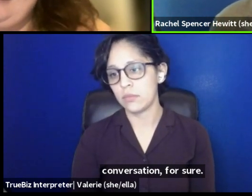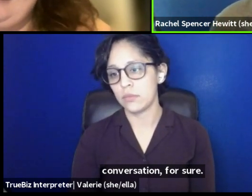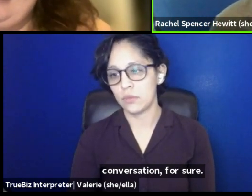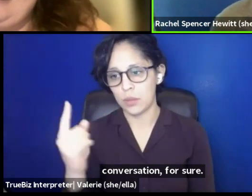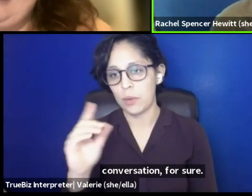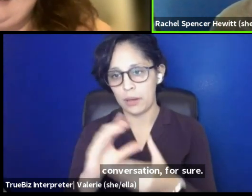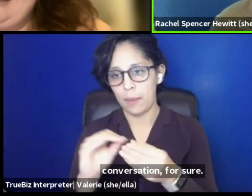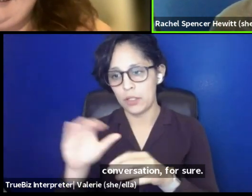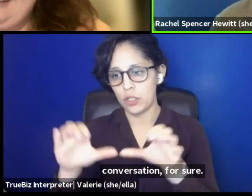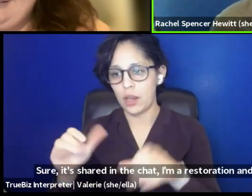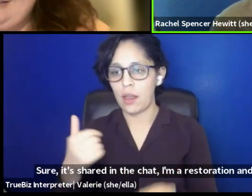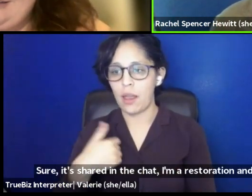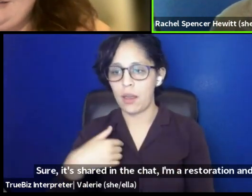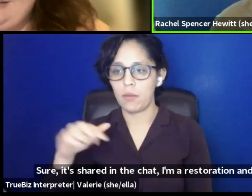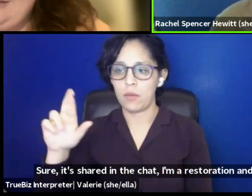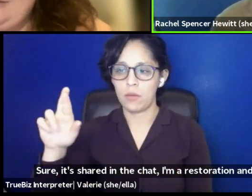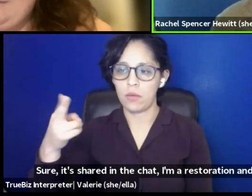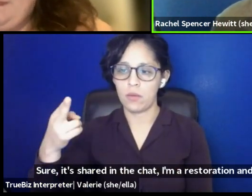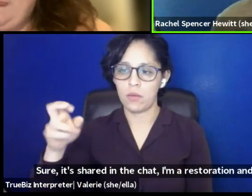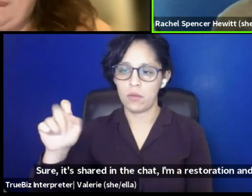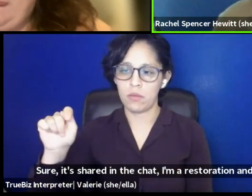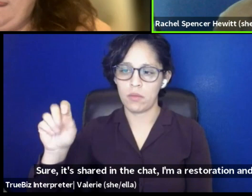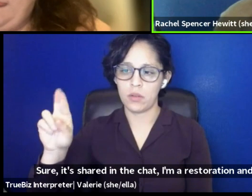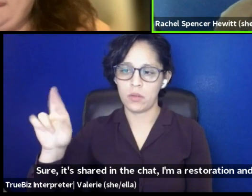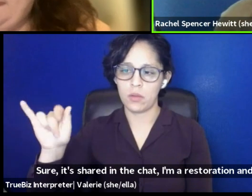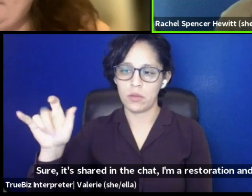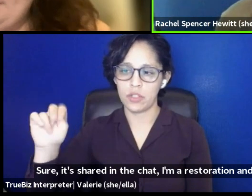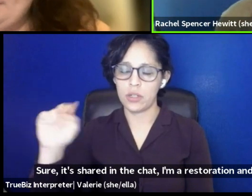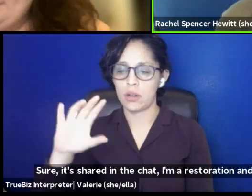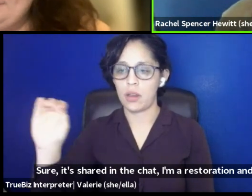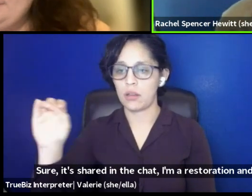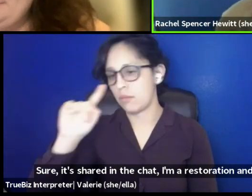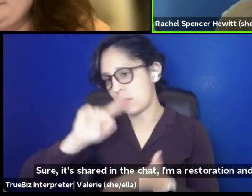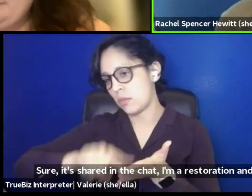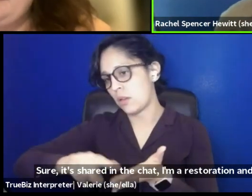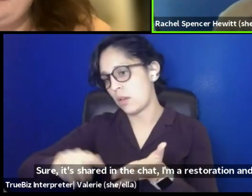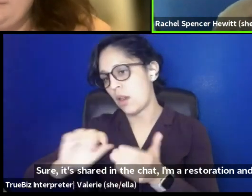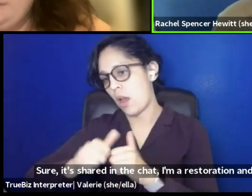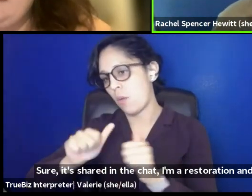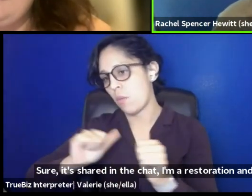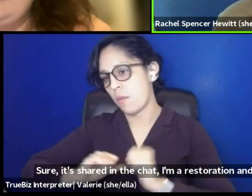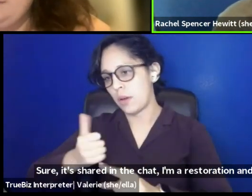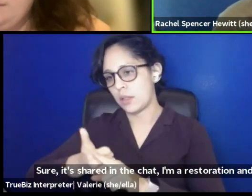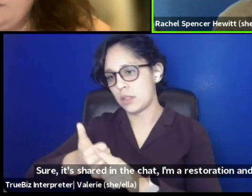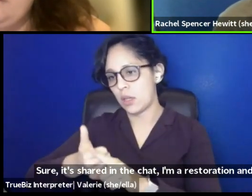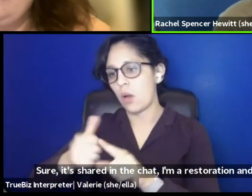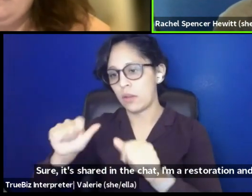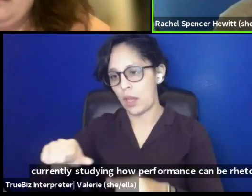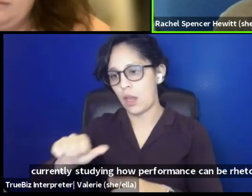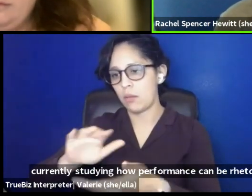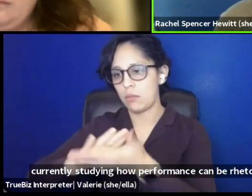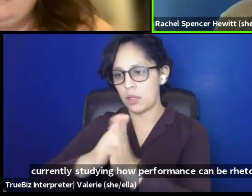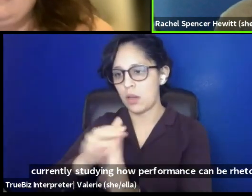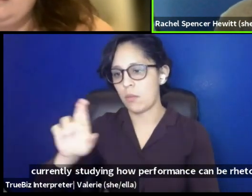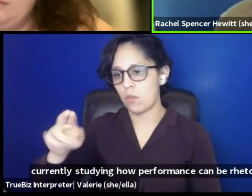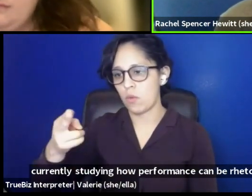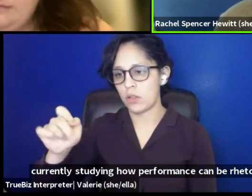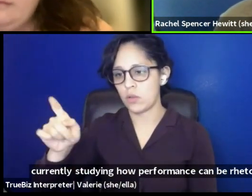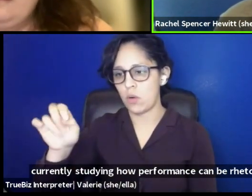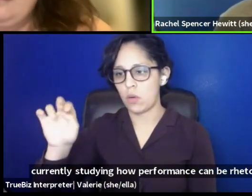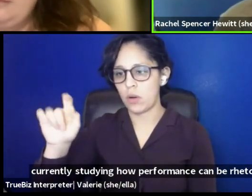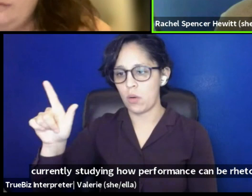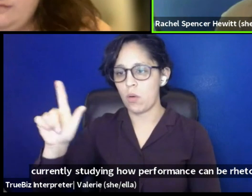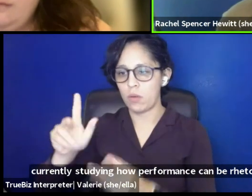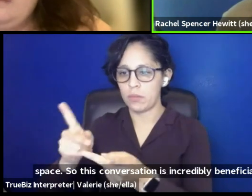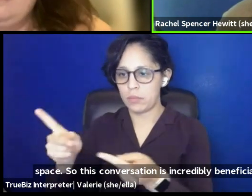a rhetorician and I'm currently studying how performance can be a rhetorical space. So this conversation is incredibly beneficial to discover